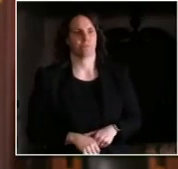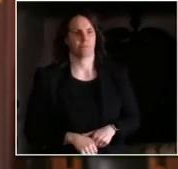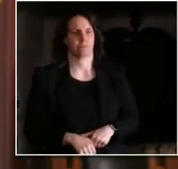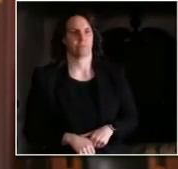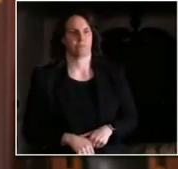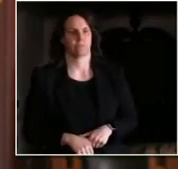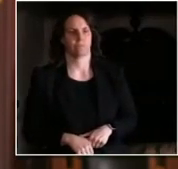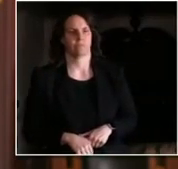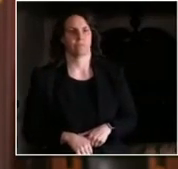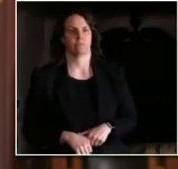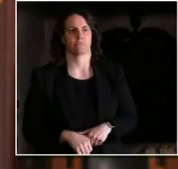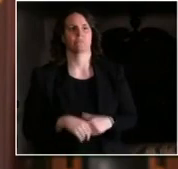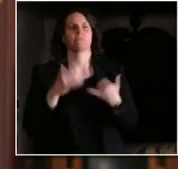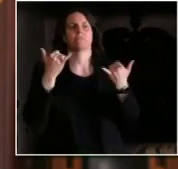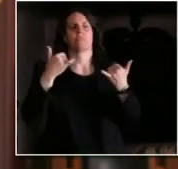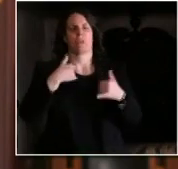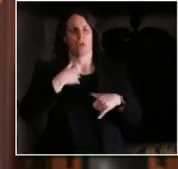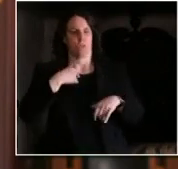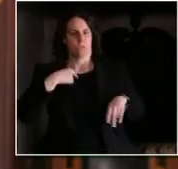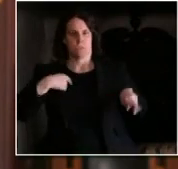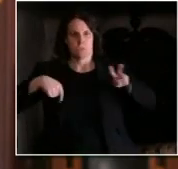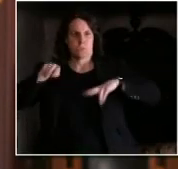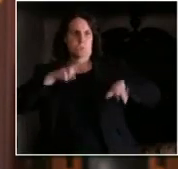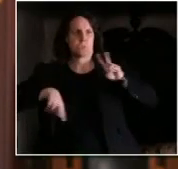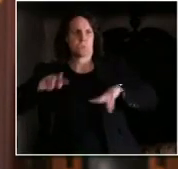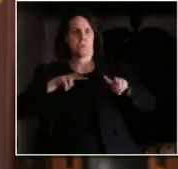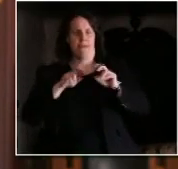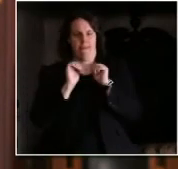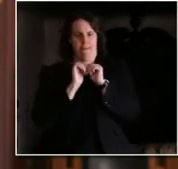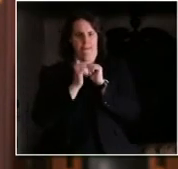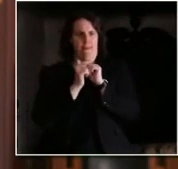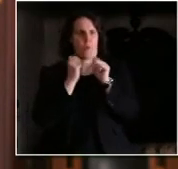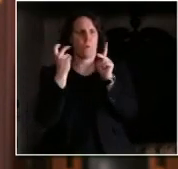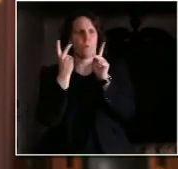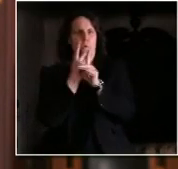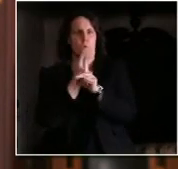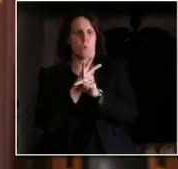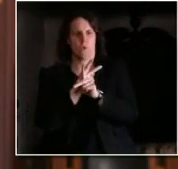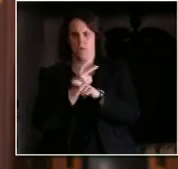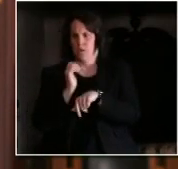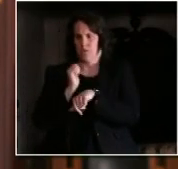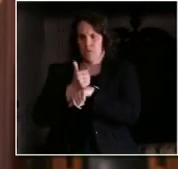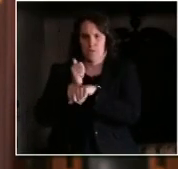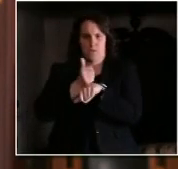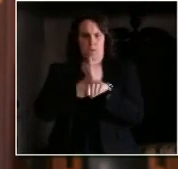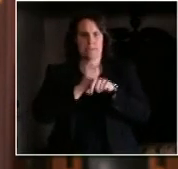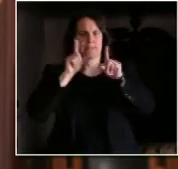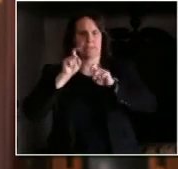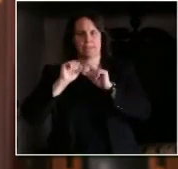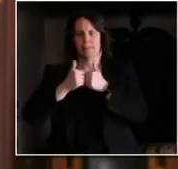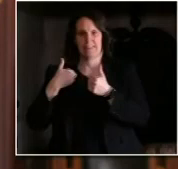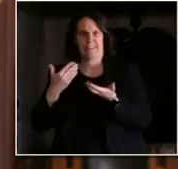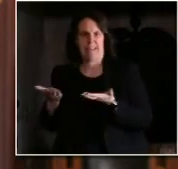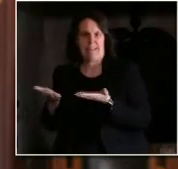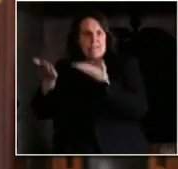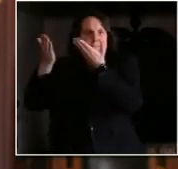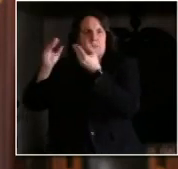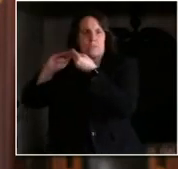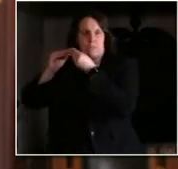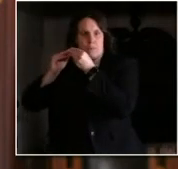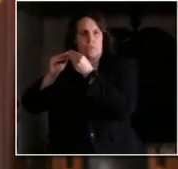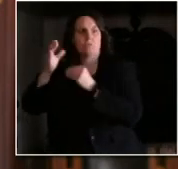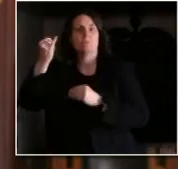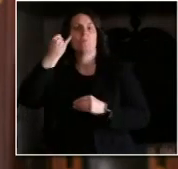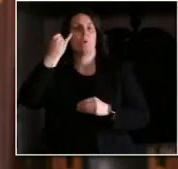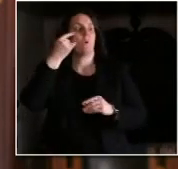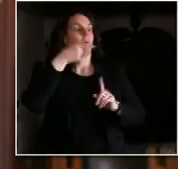deployment of testing capacity whether it's an outbreak at an employer an outbreak at a long term